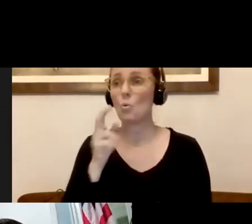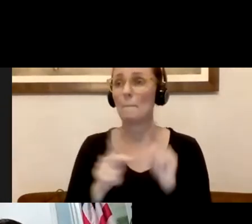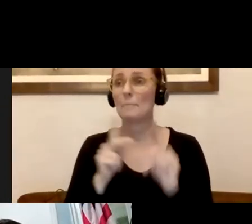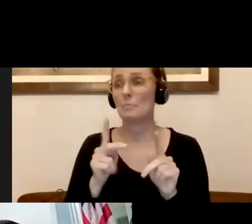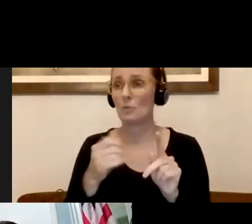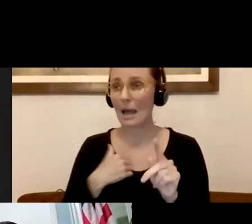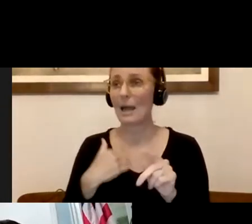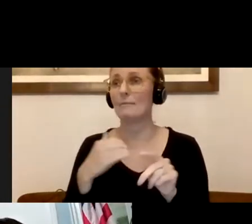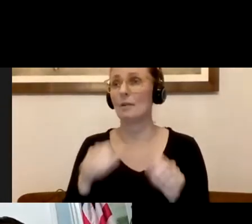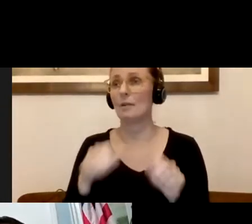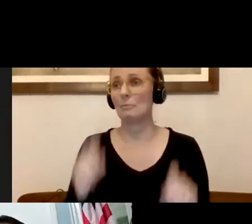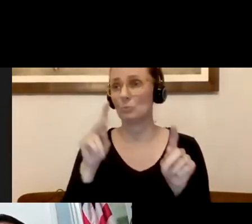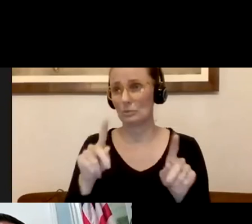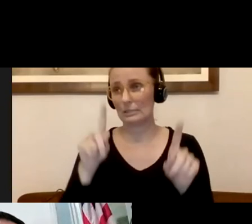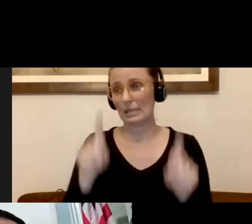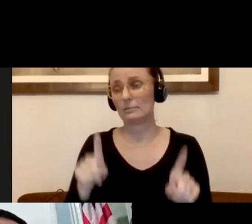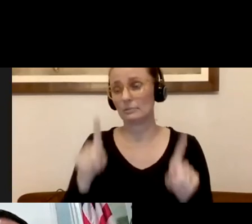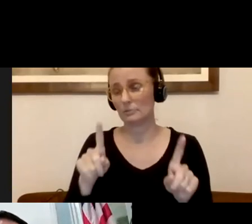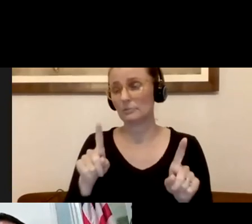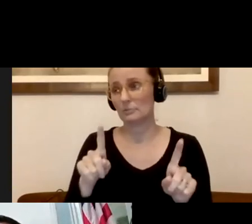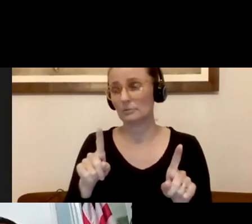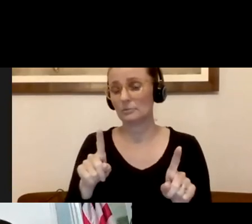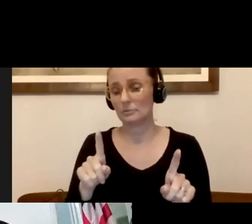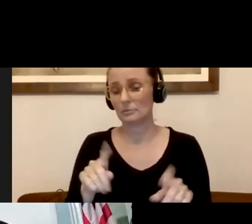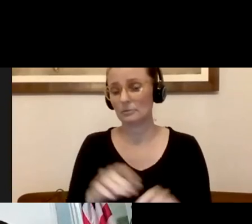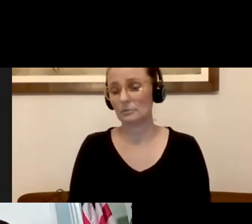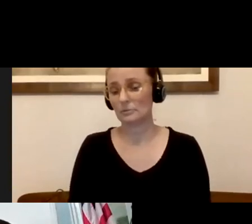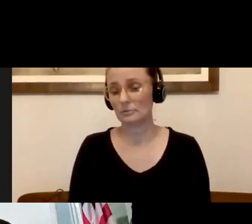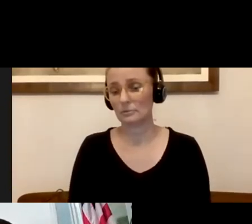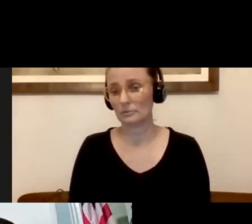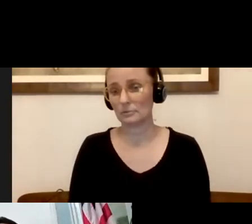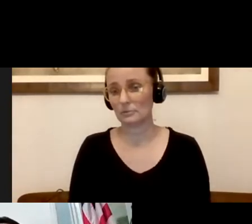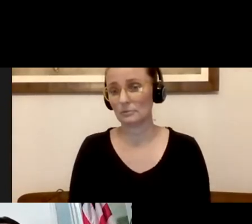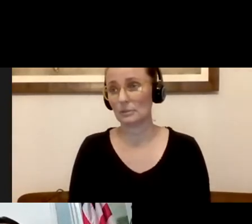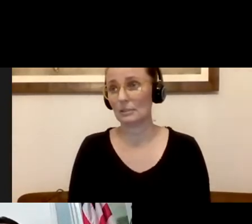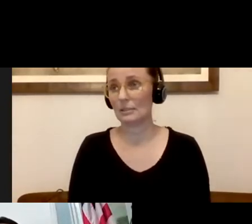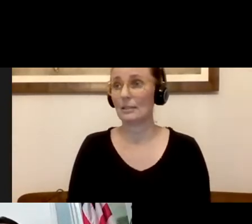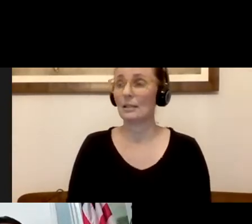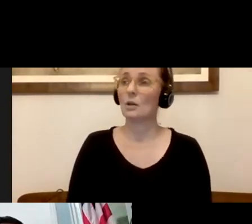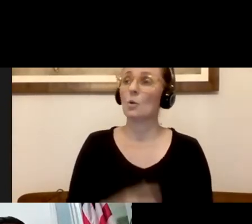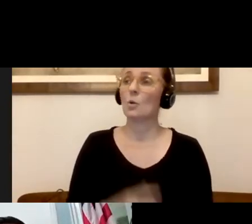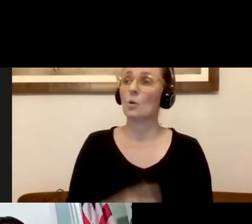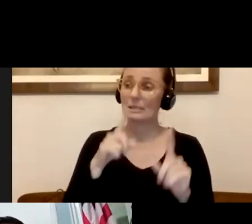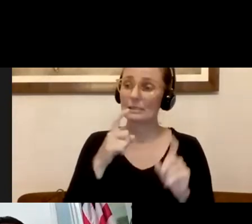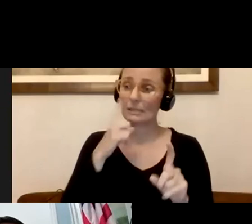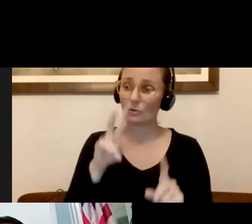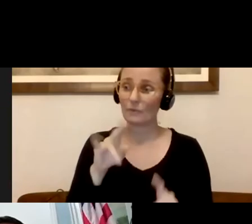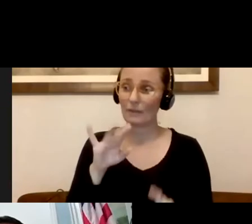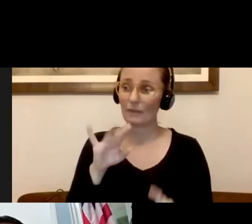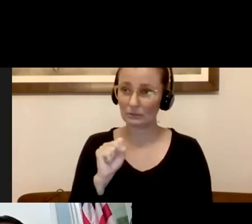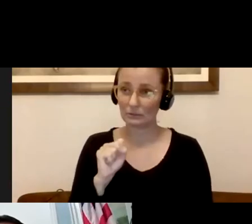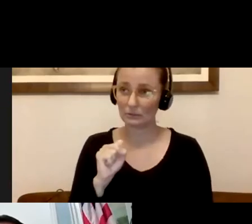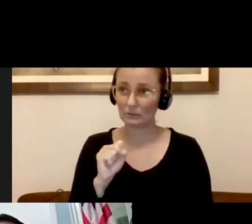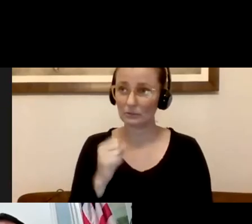I think the way to think about this is that the test that we're doing is actually for the virus and it's a great baseline for an individual. So you can be